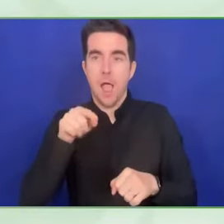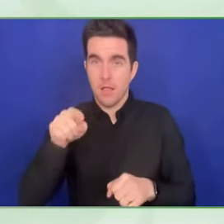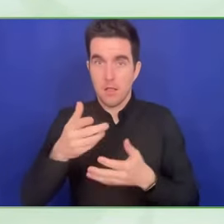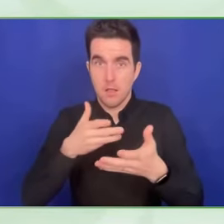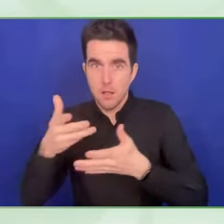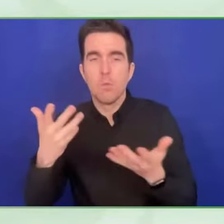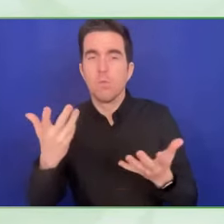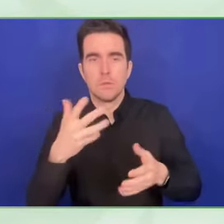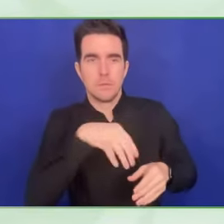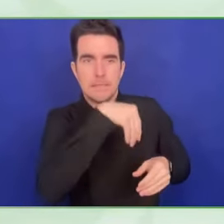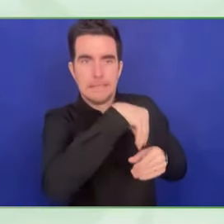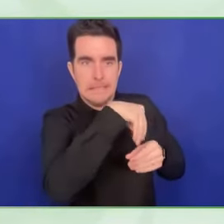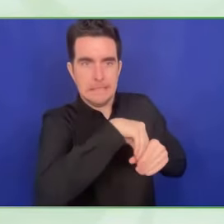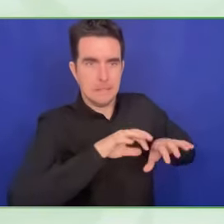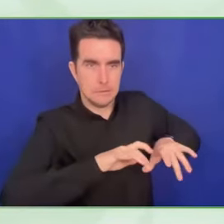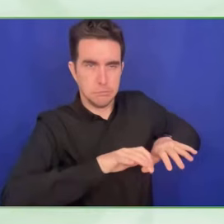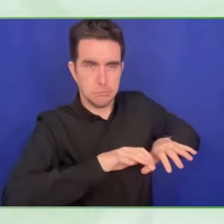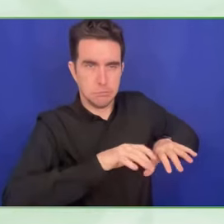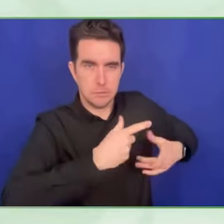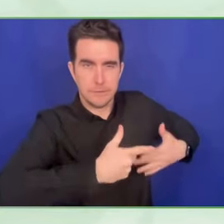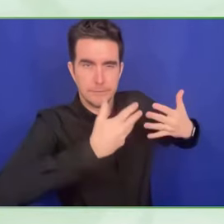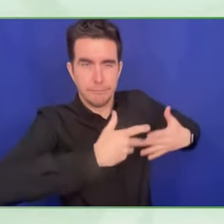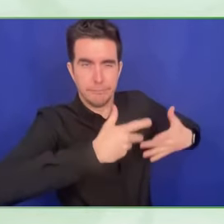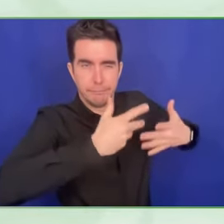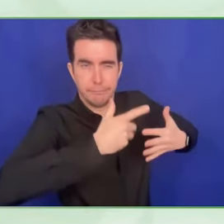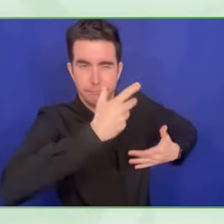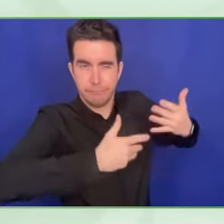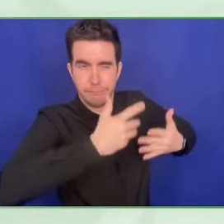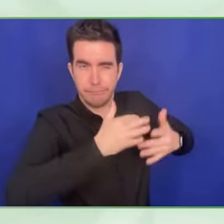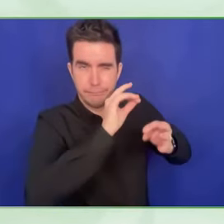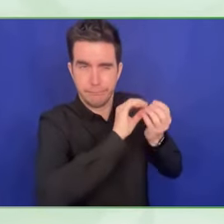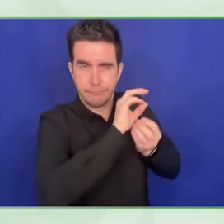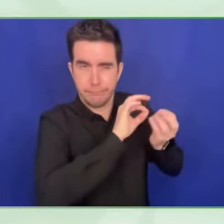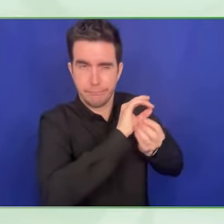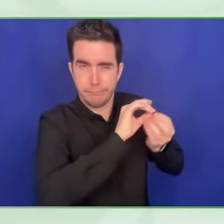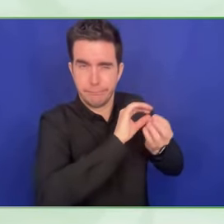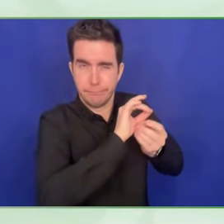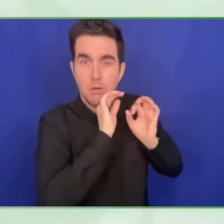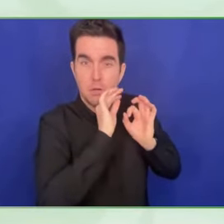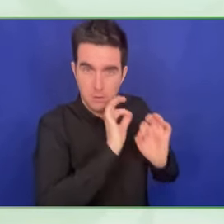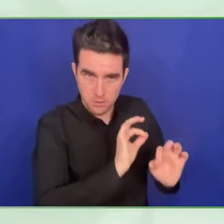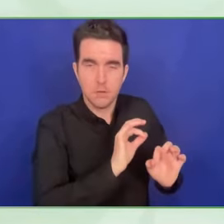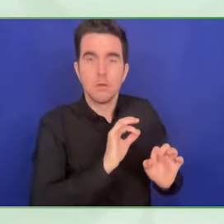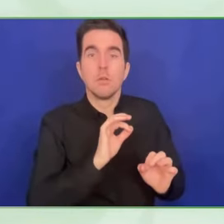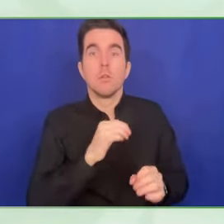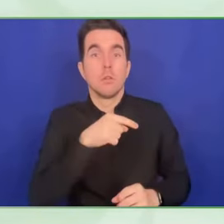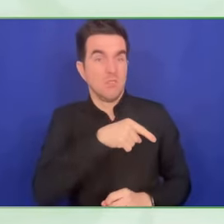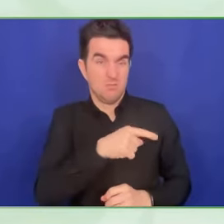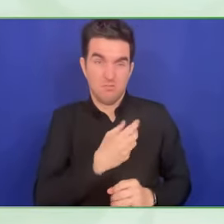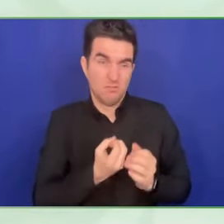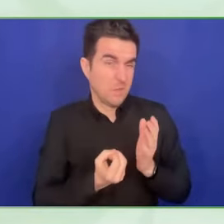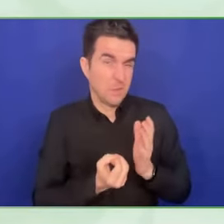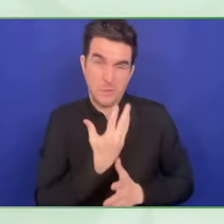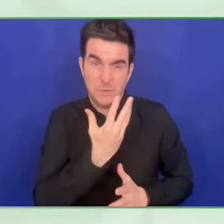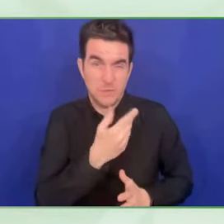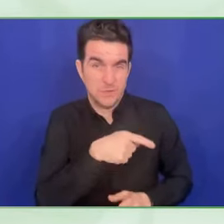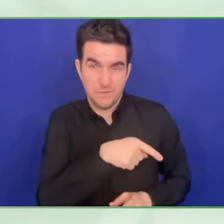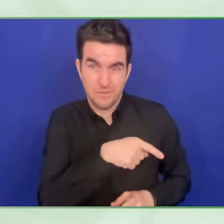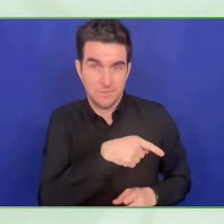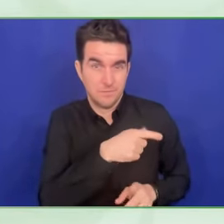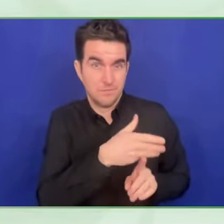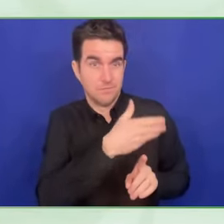different points of your face, was measuring distance between the eyes, the nose, the mouth. And that way of working